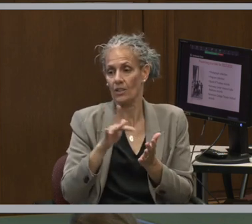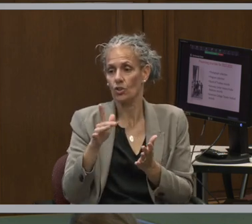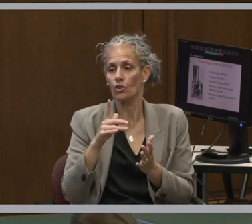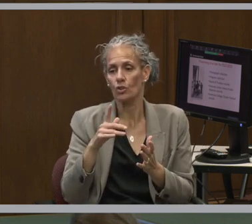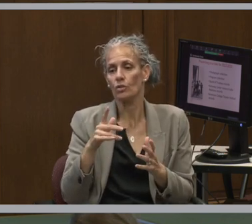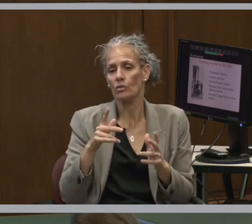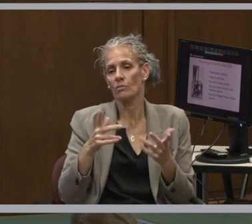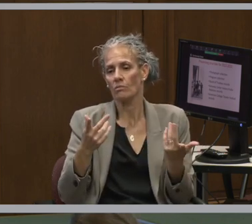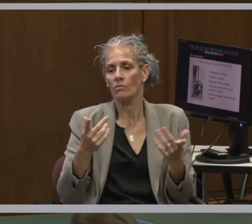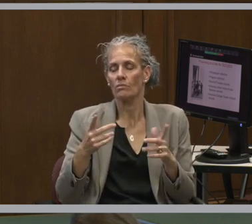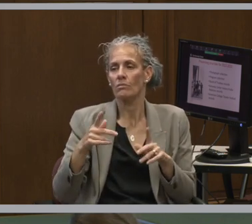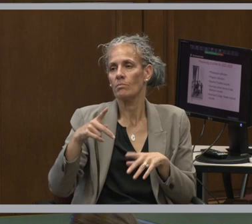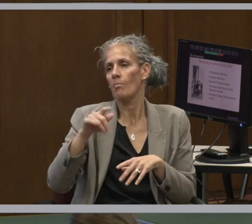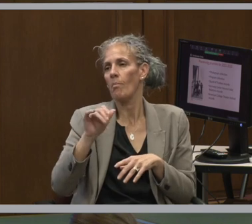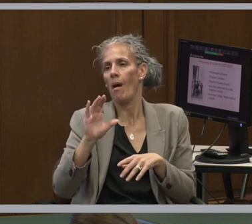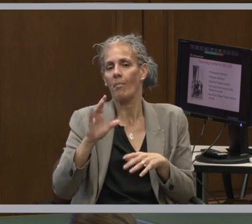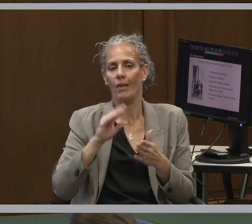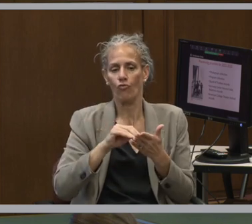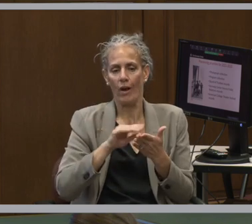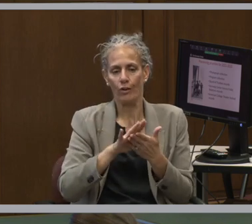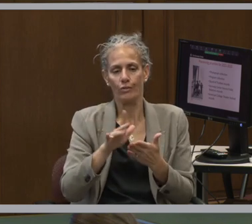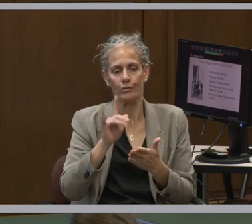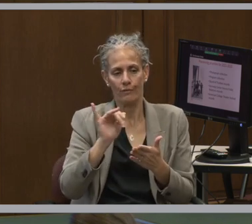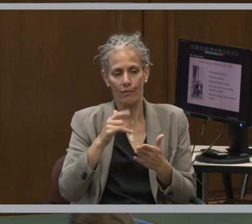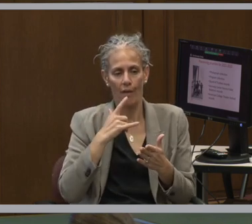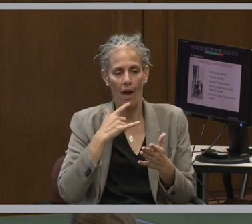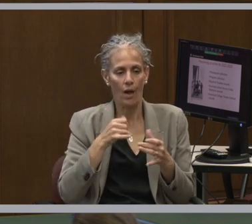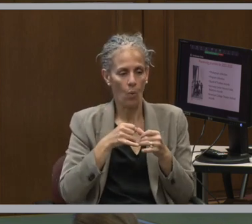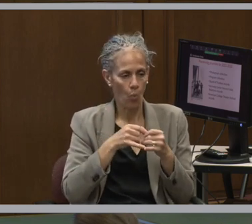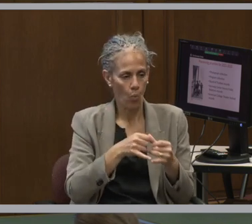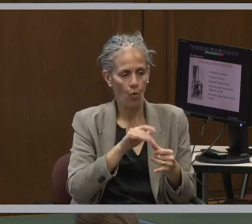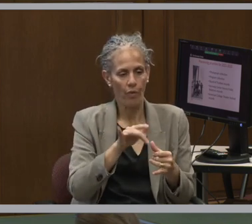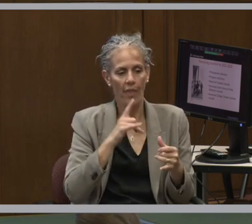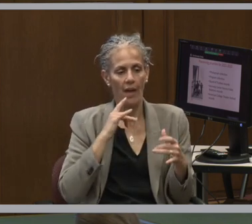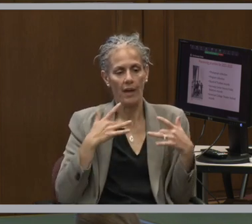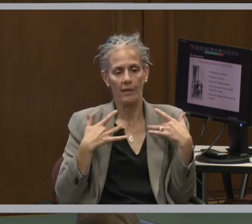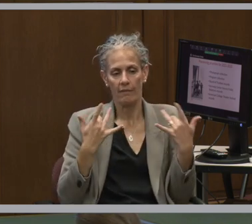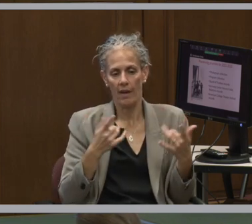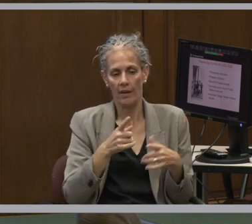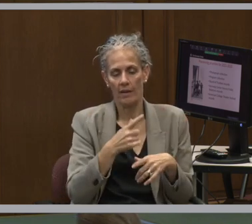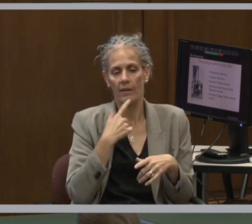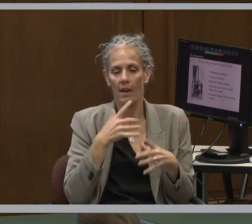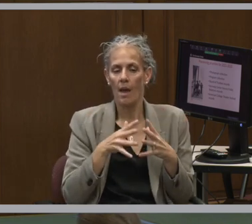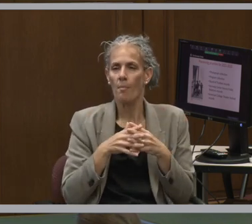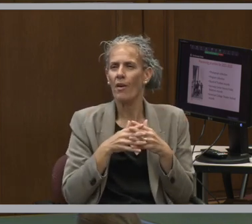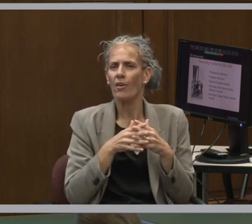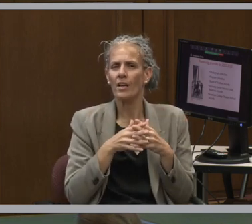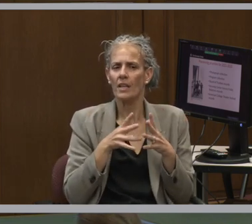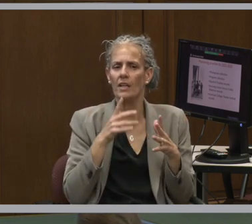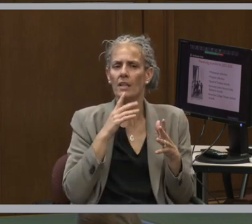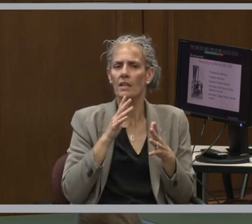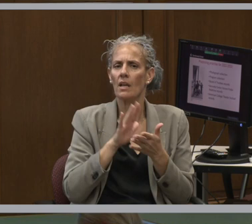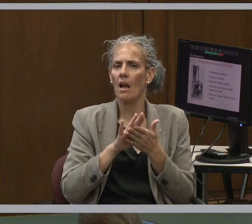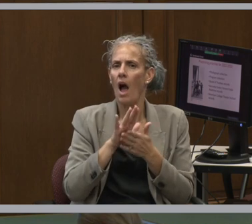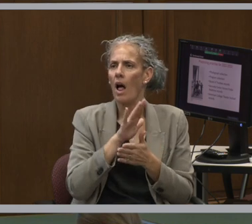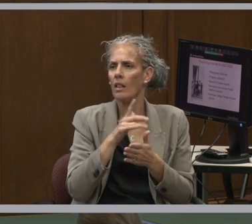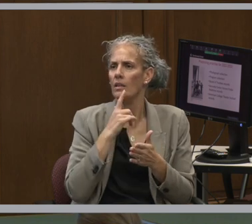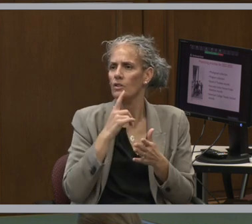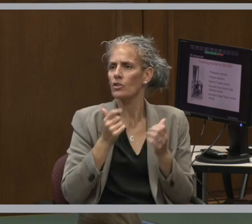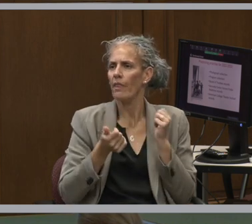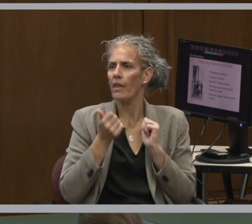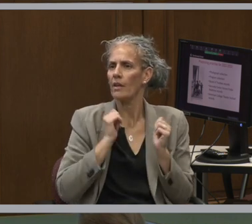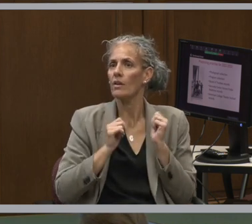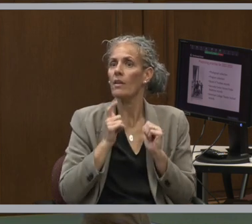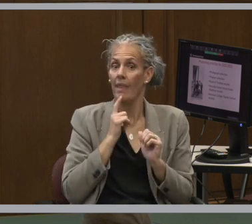story of that award and that event, and the American College Theater Festival records, which actually predate the